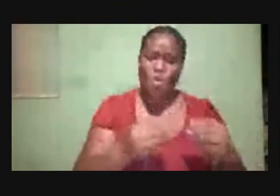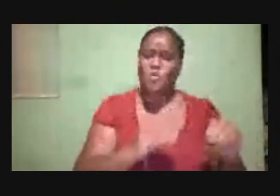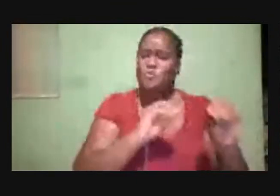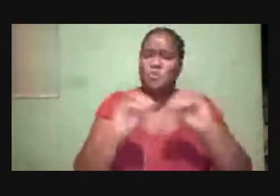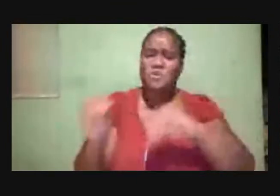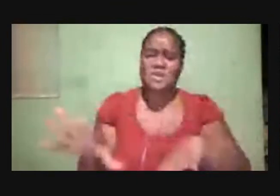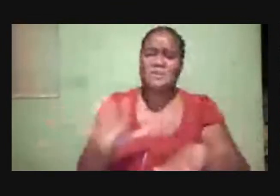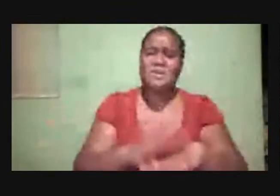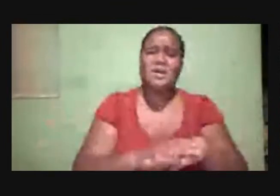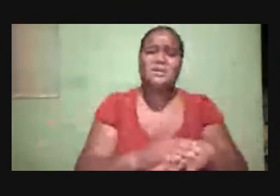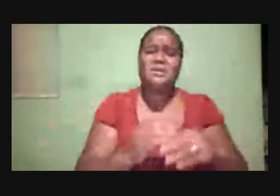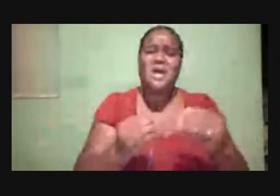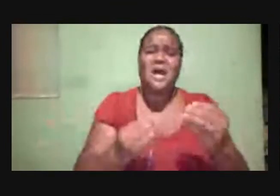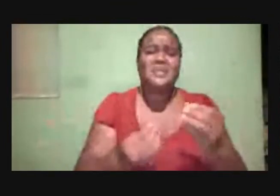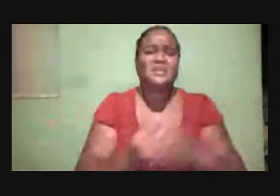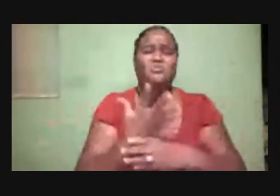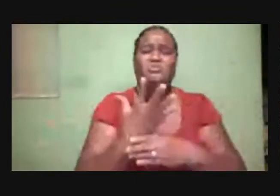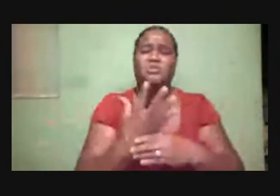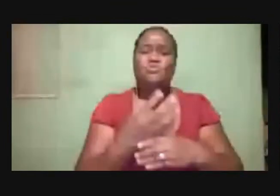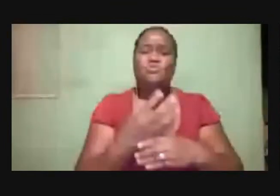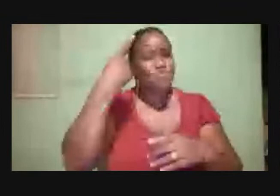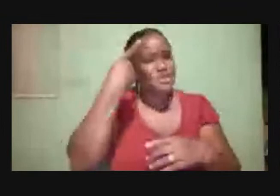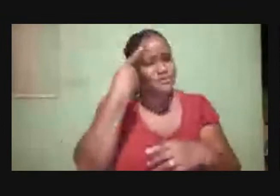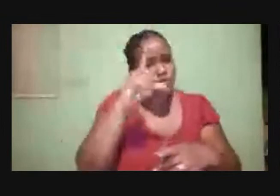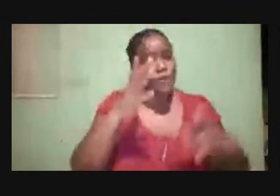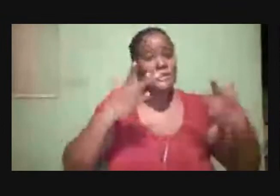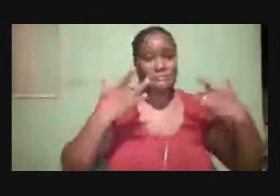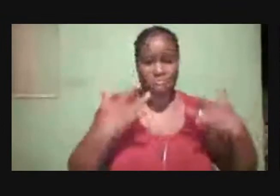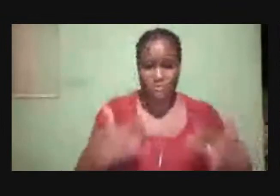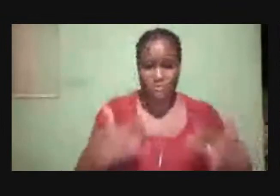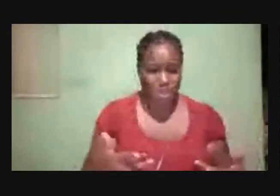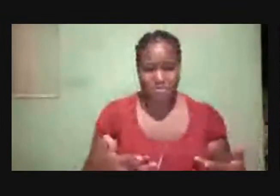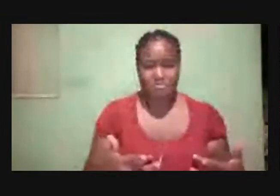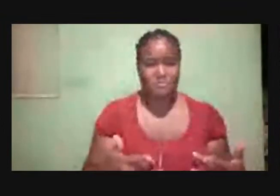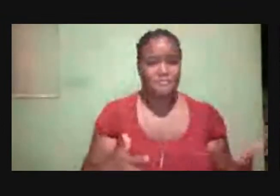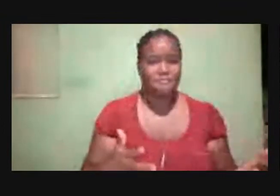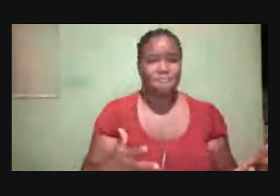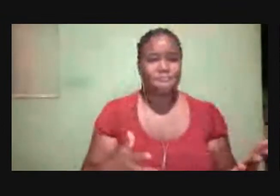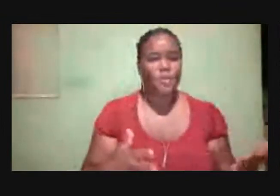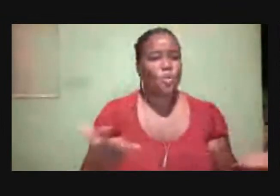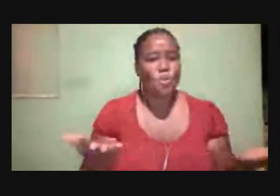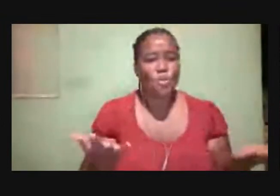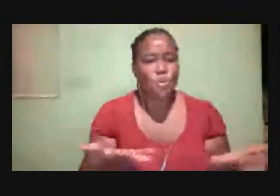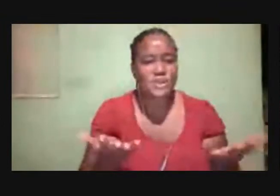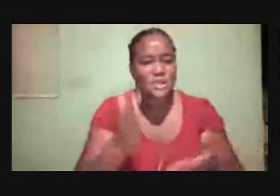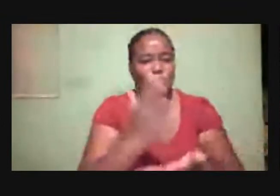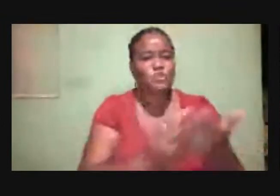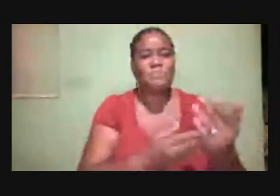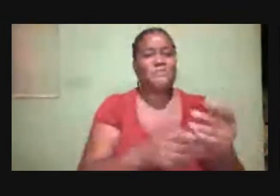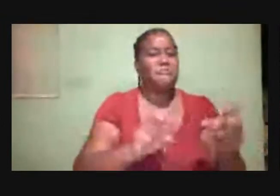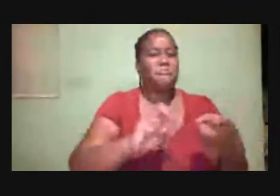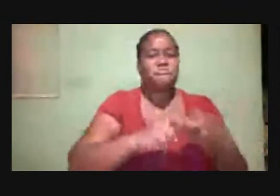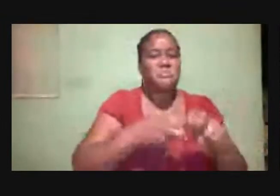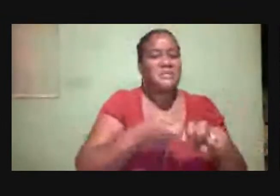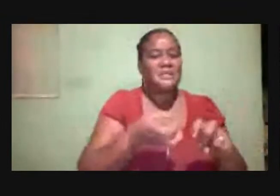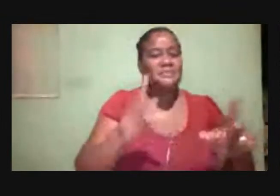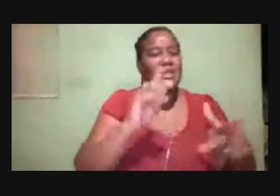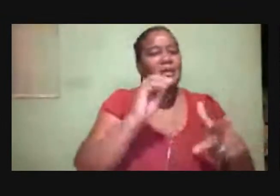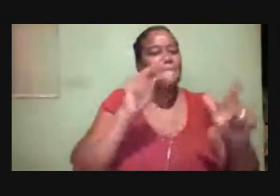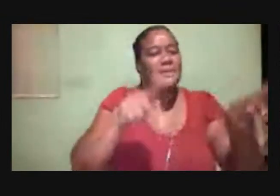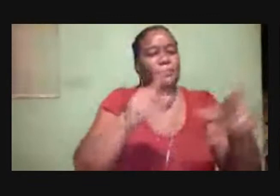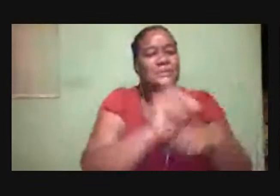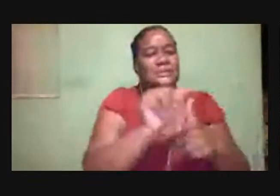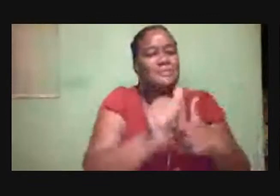Risk for Depression So what are Some of The challenges What are Some of The challenges